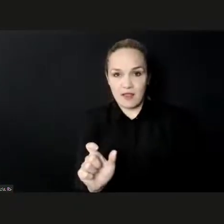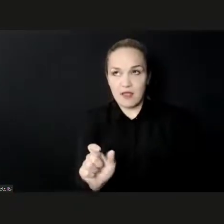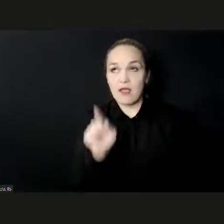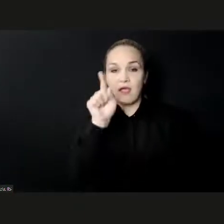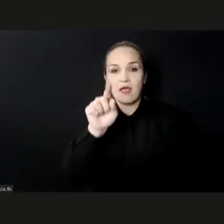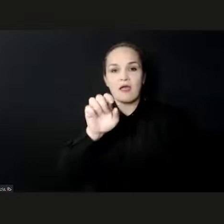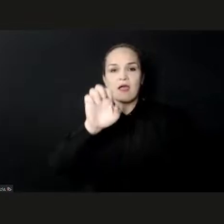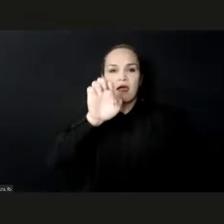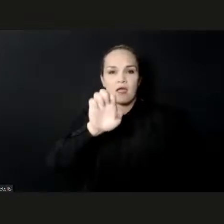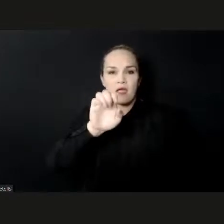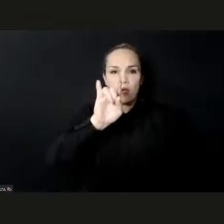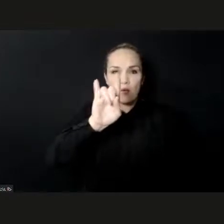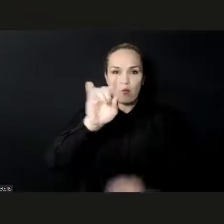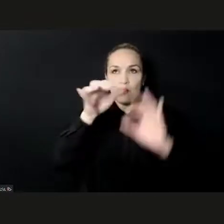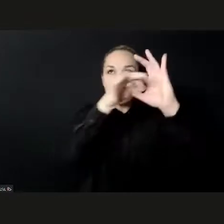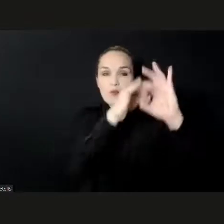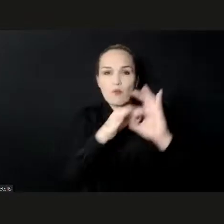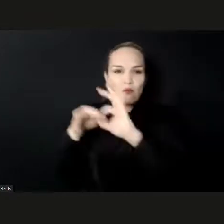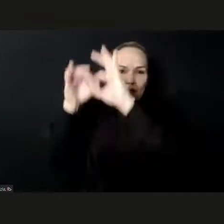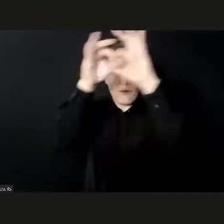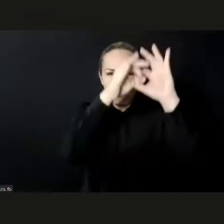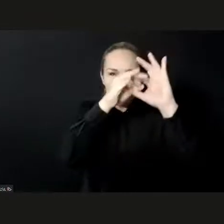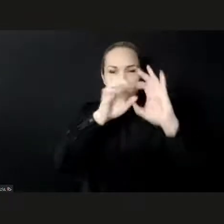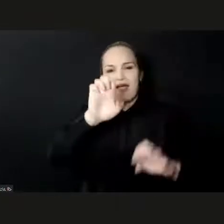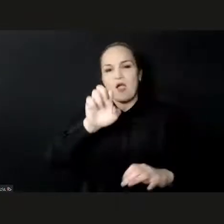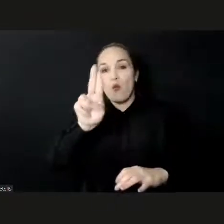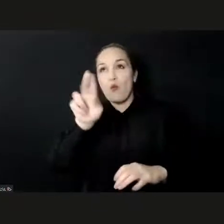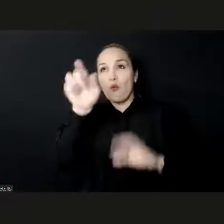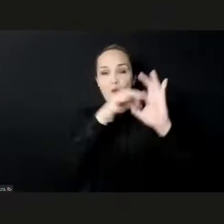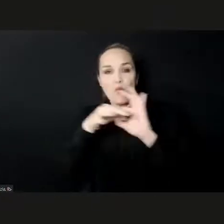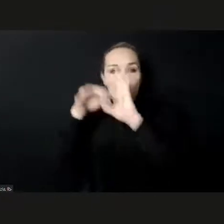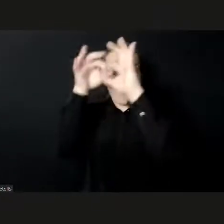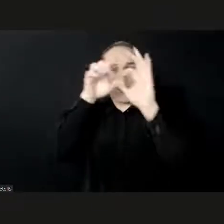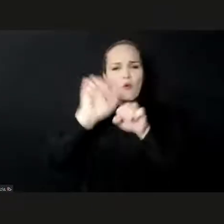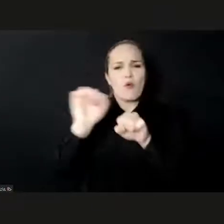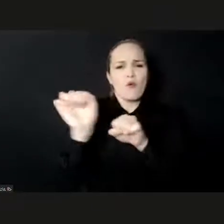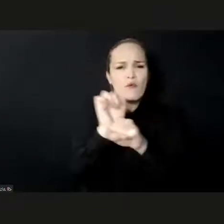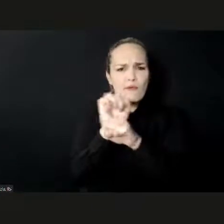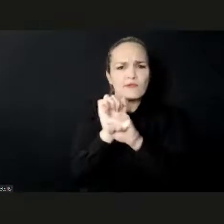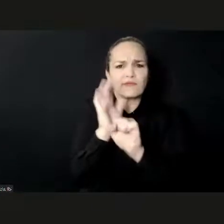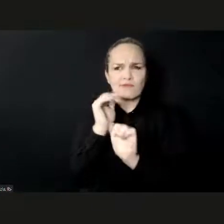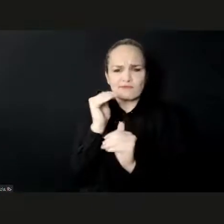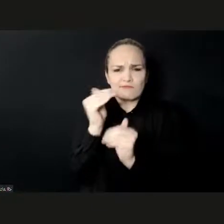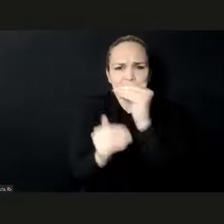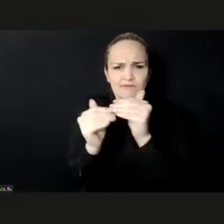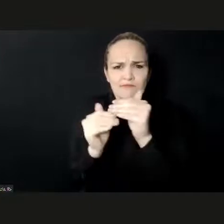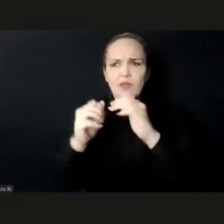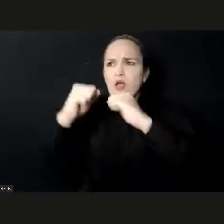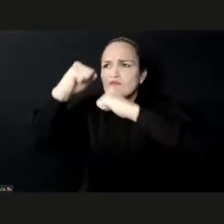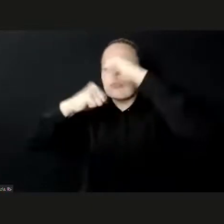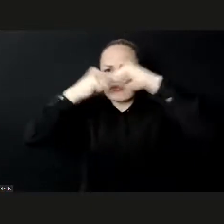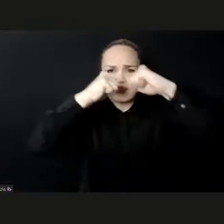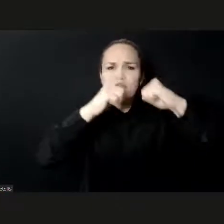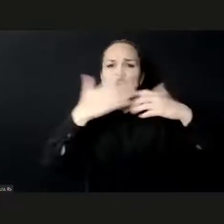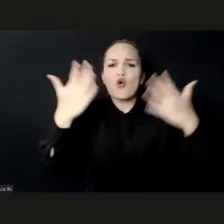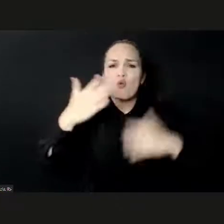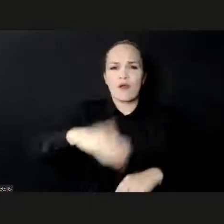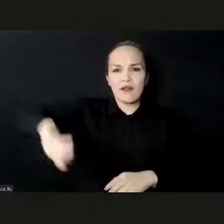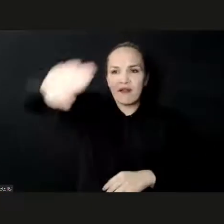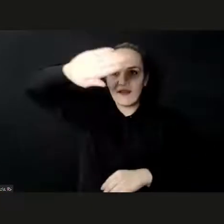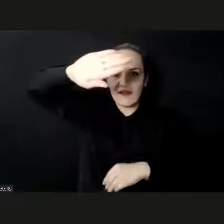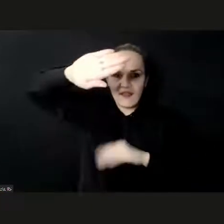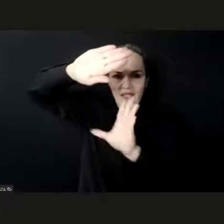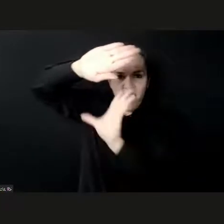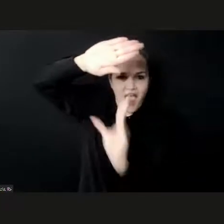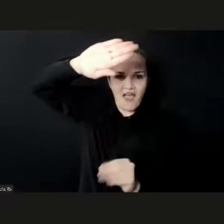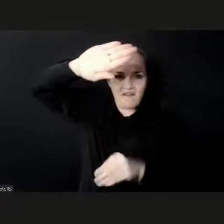seven southern Mediterranean countries. UNIDO will continue cooperating closely with donors, the UN agencies, national and